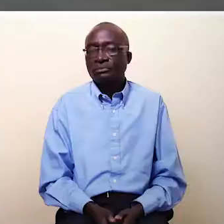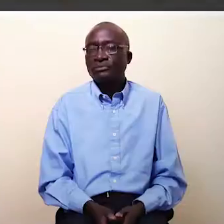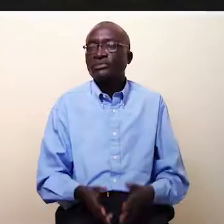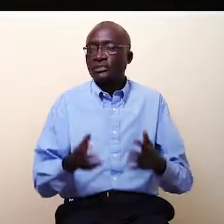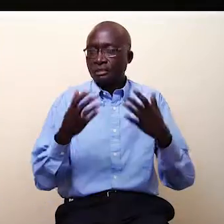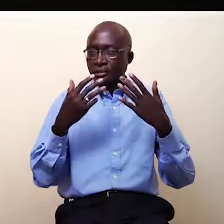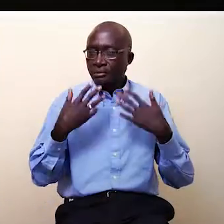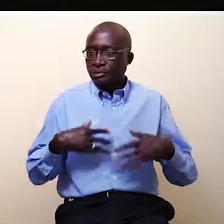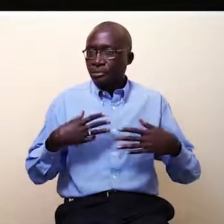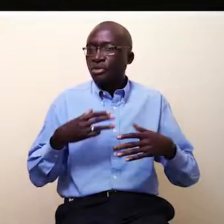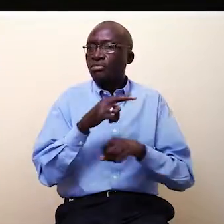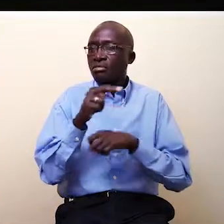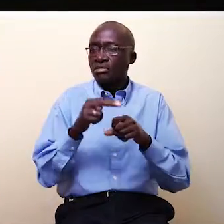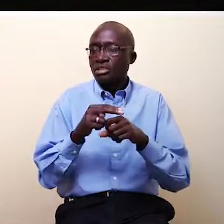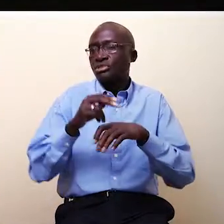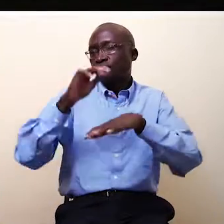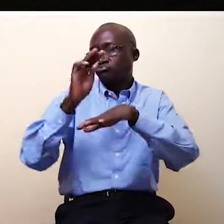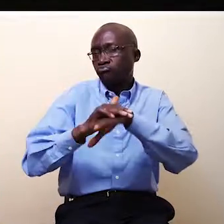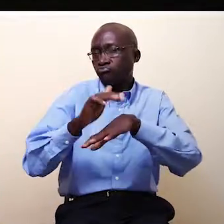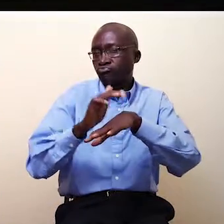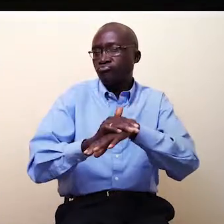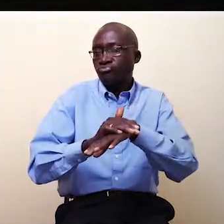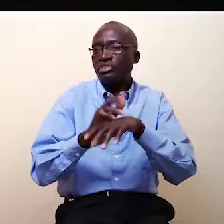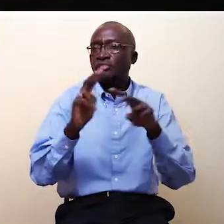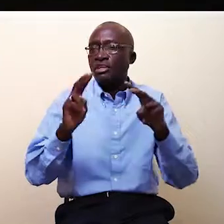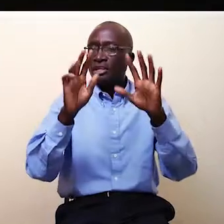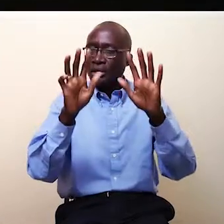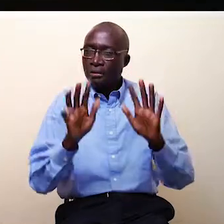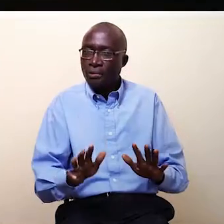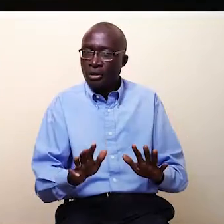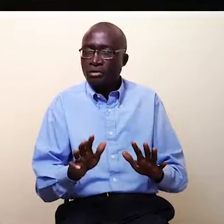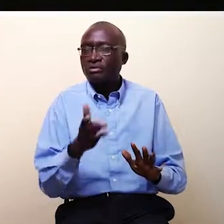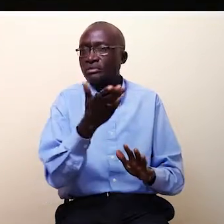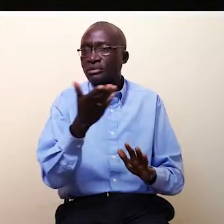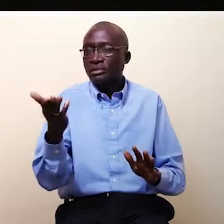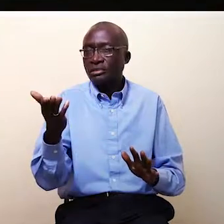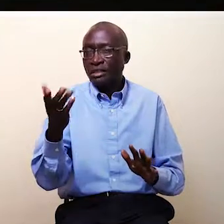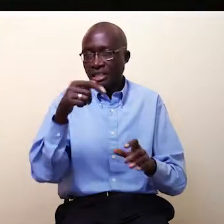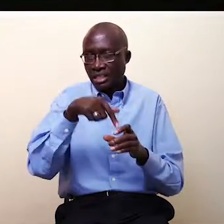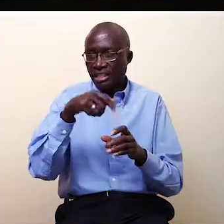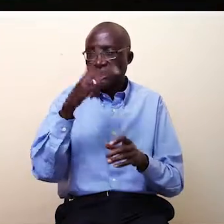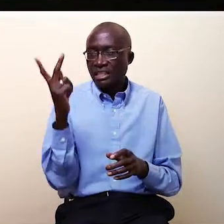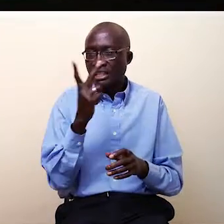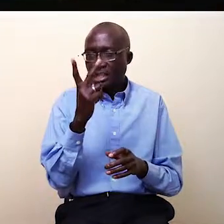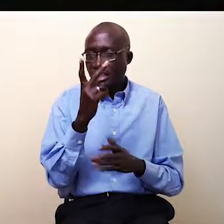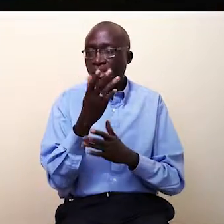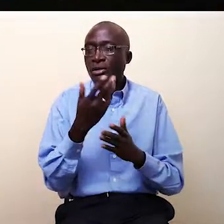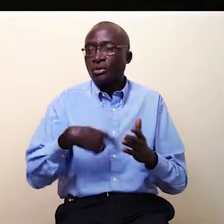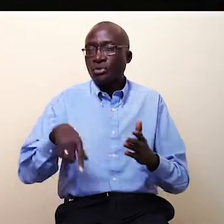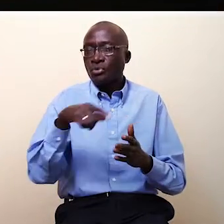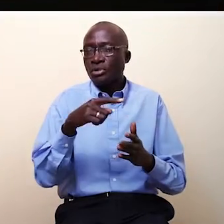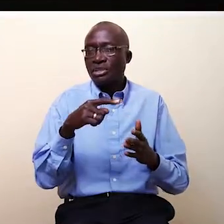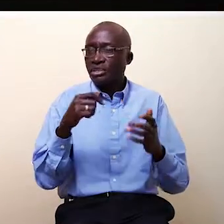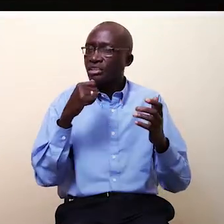I think the people by nature are quite okay. And that's important that they can be placed anywhere. Within Kenya, somehow,